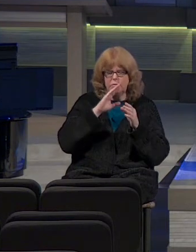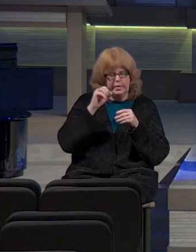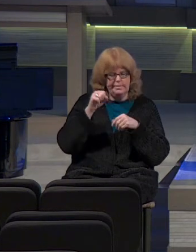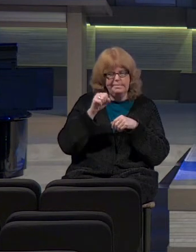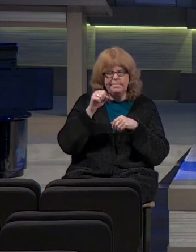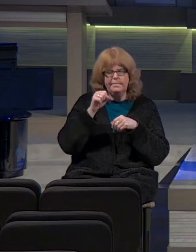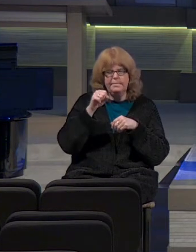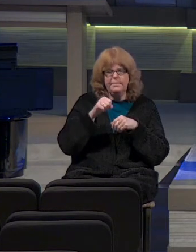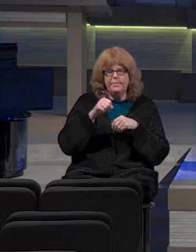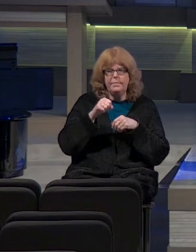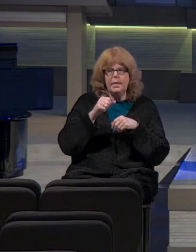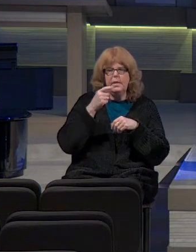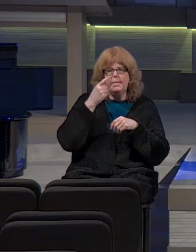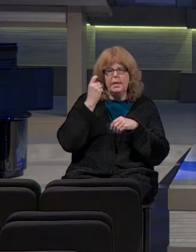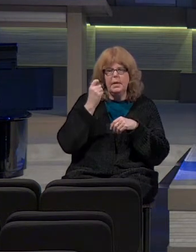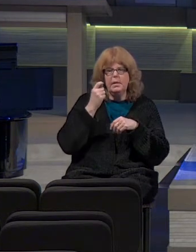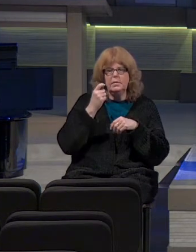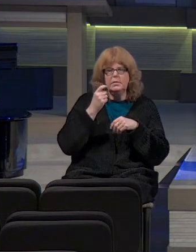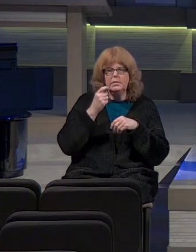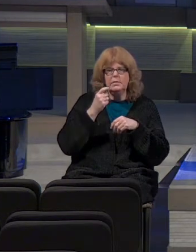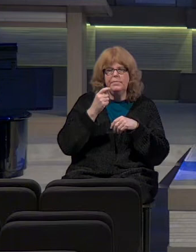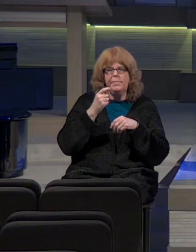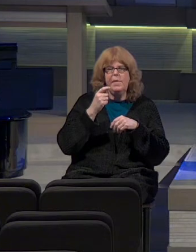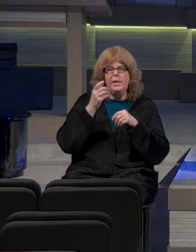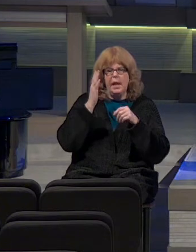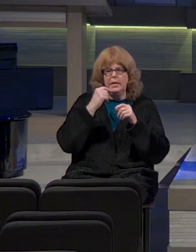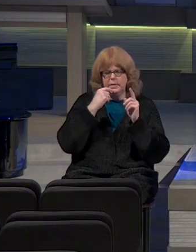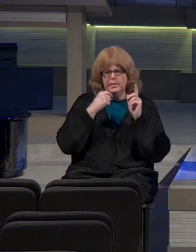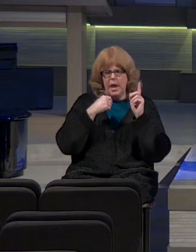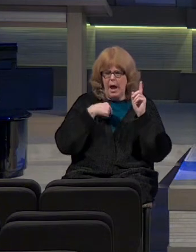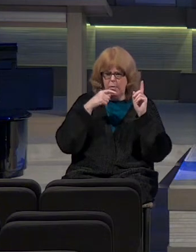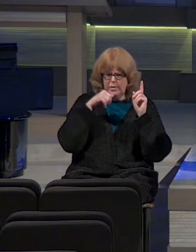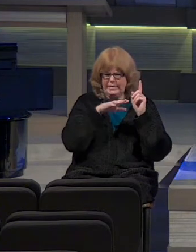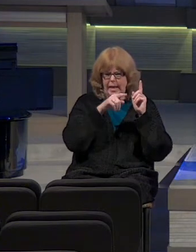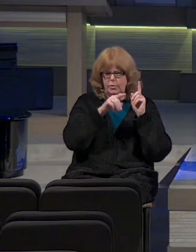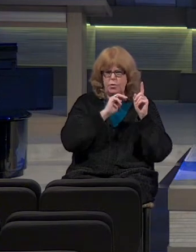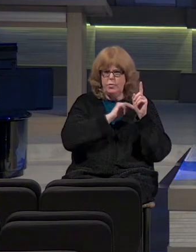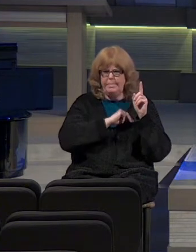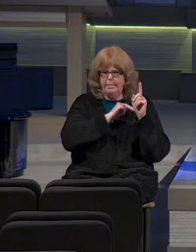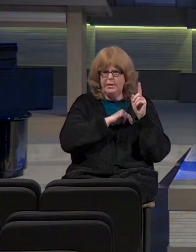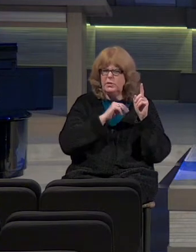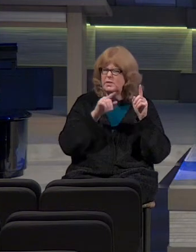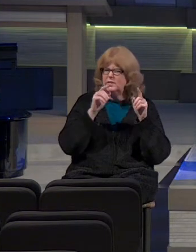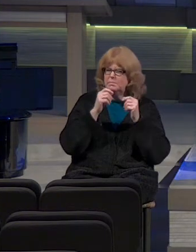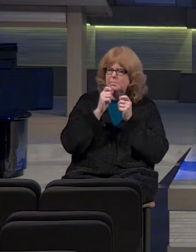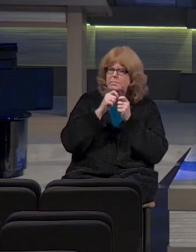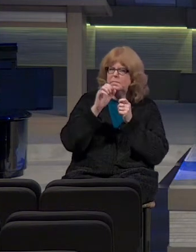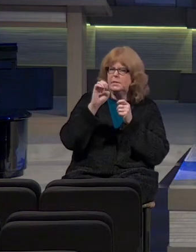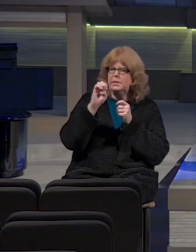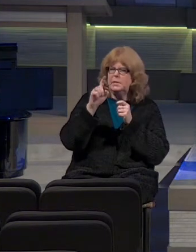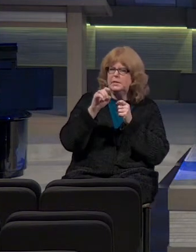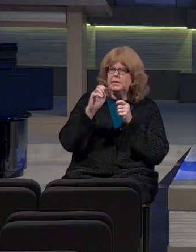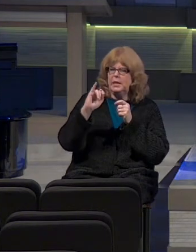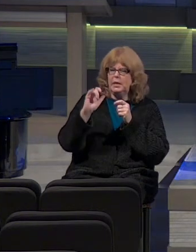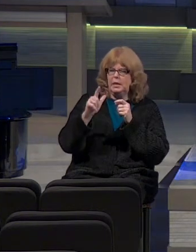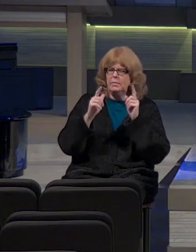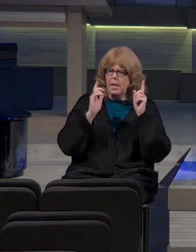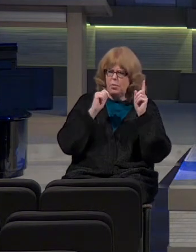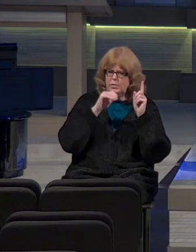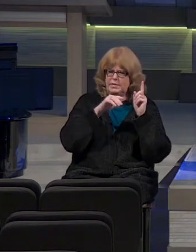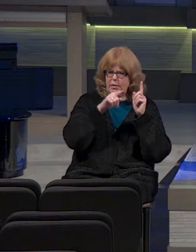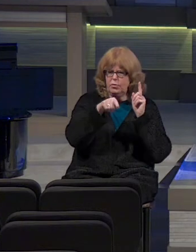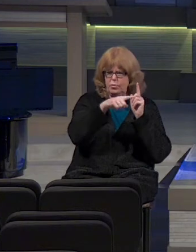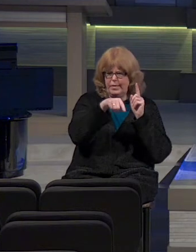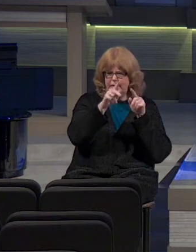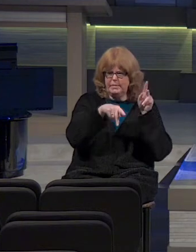at times. I mean, being told, here I'm going to go send you on a mission. Specifically, think of what Ezekiel says, right? God says, I'm going to go send you to